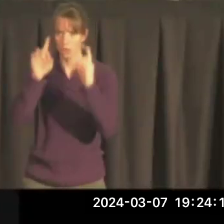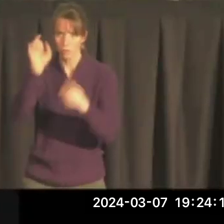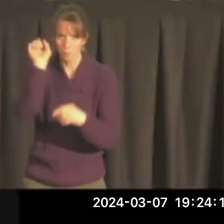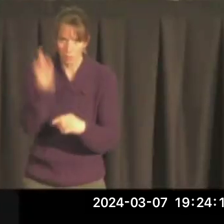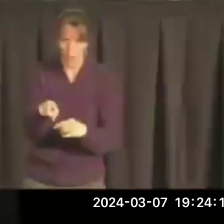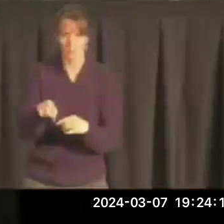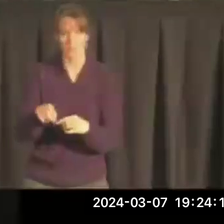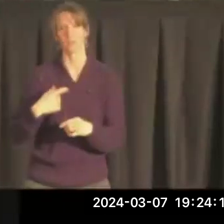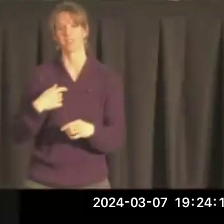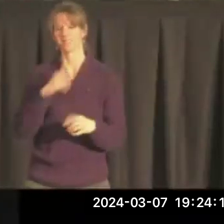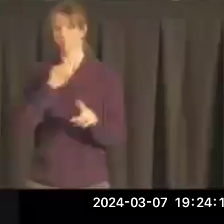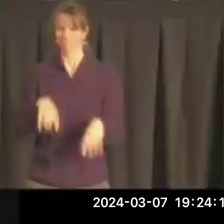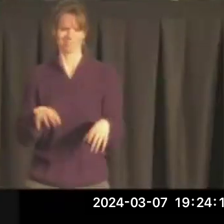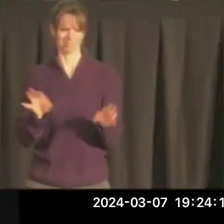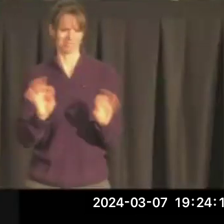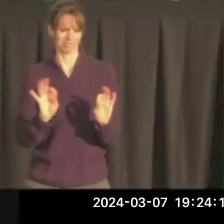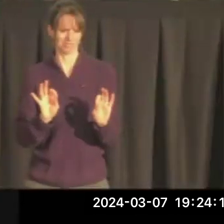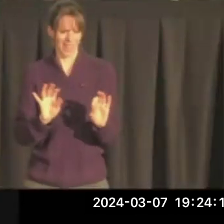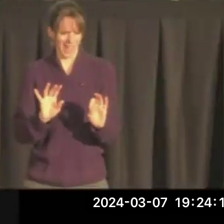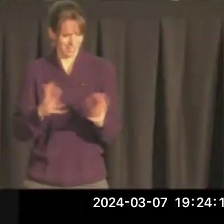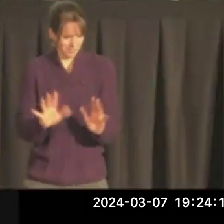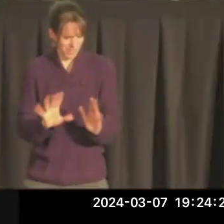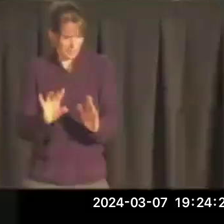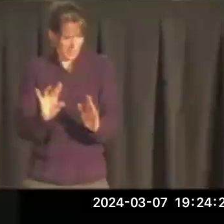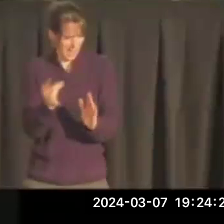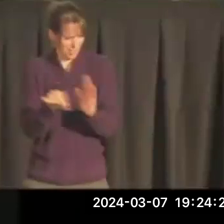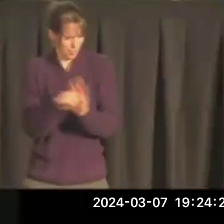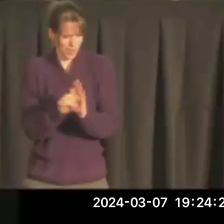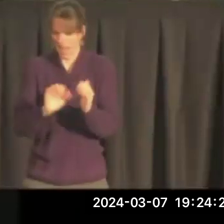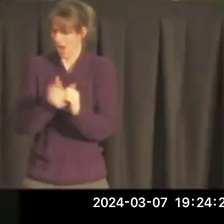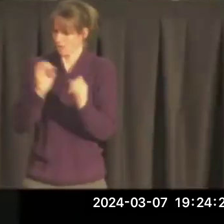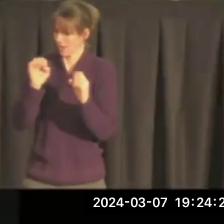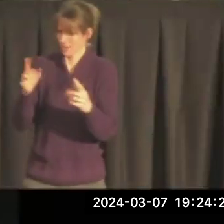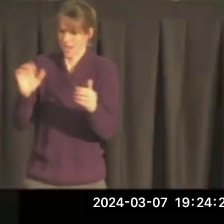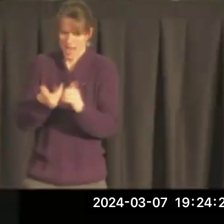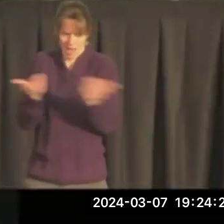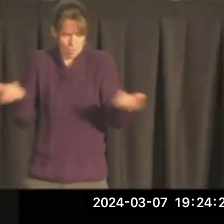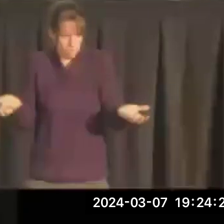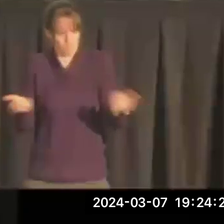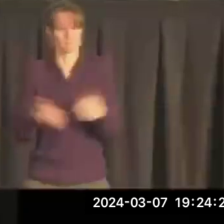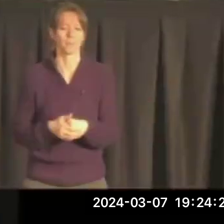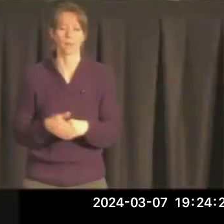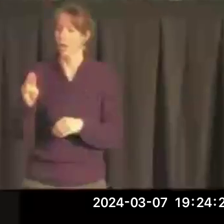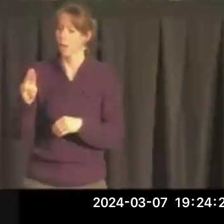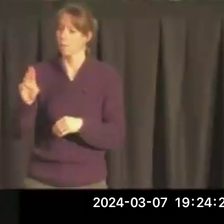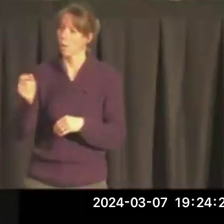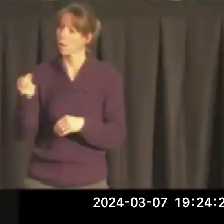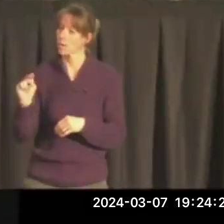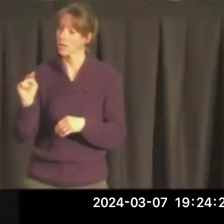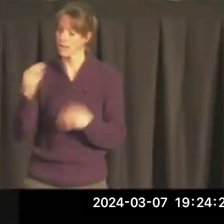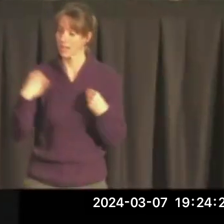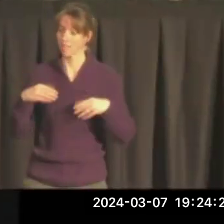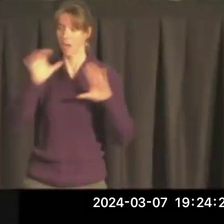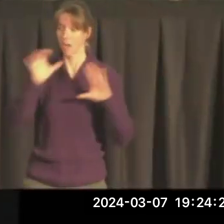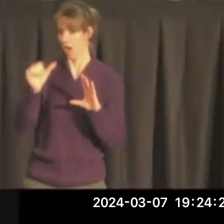And I replied, I haven't even finished the eighth grade yet. How can I get an education? But Maureen didn't give up